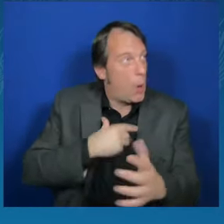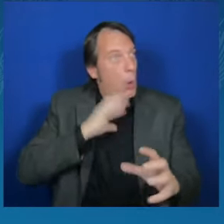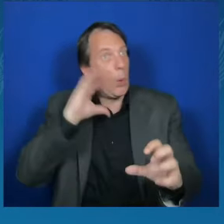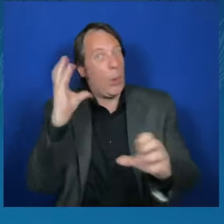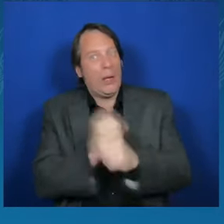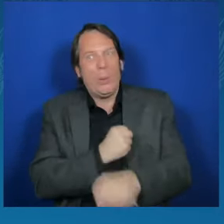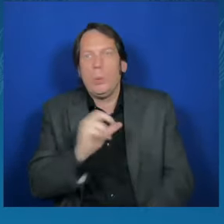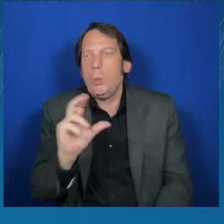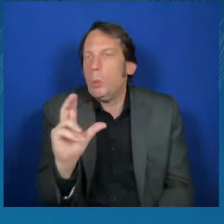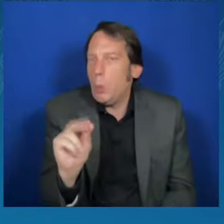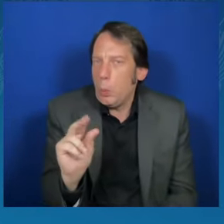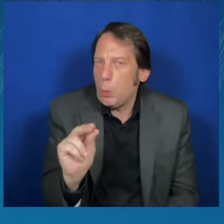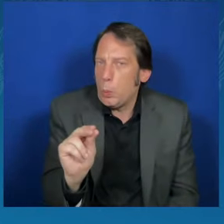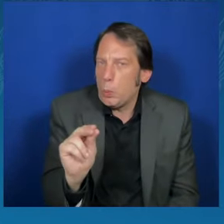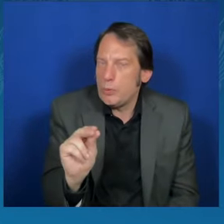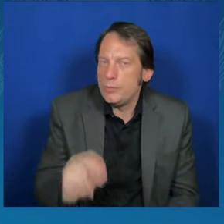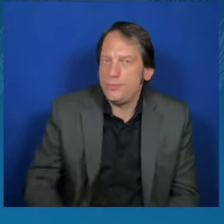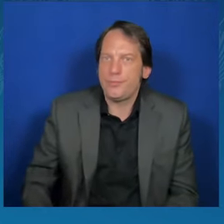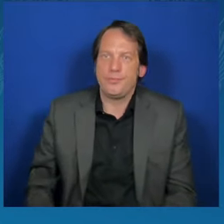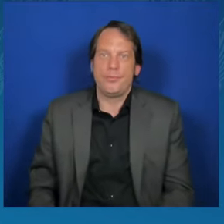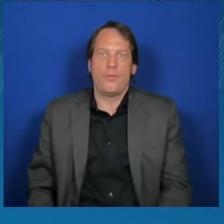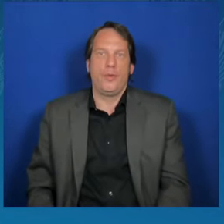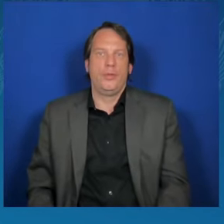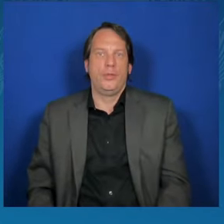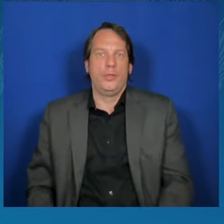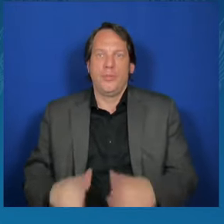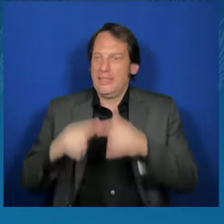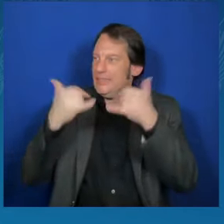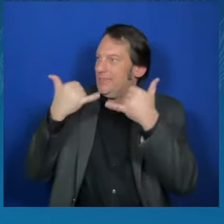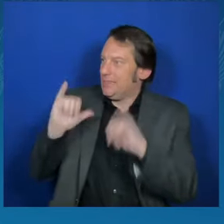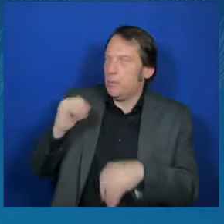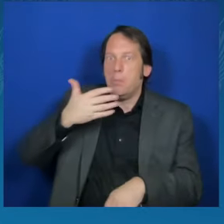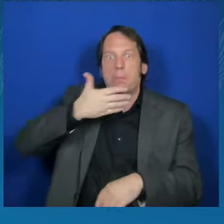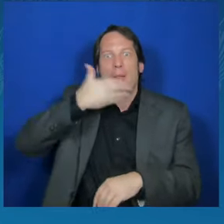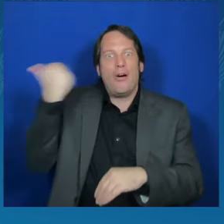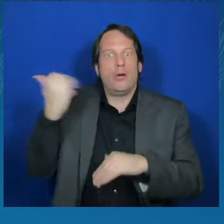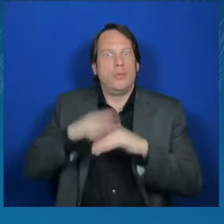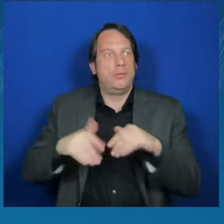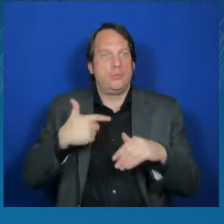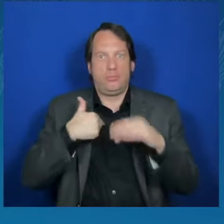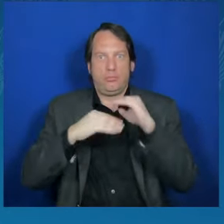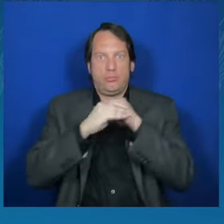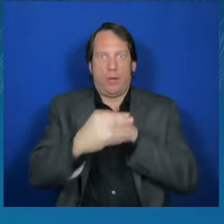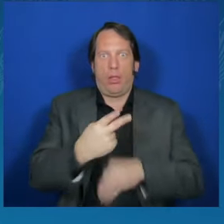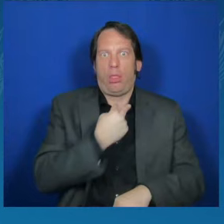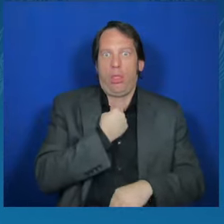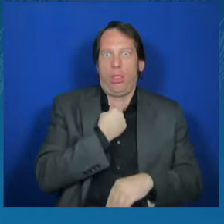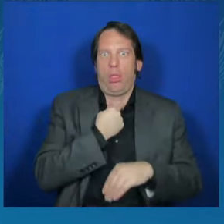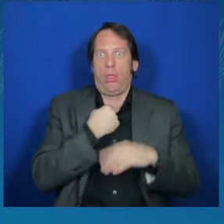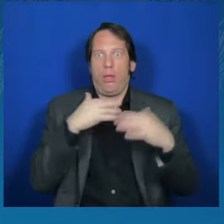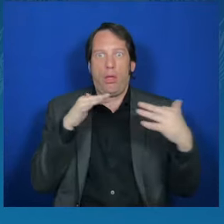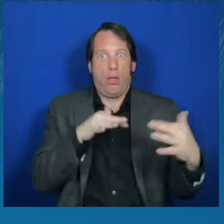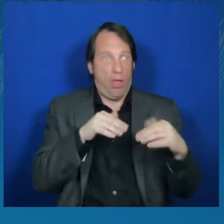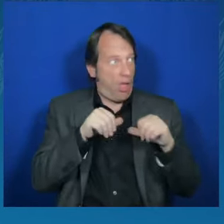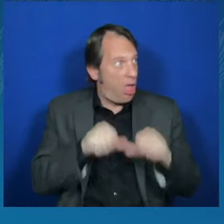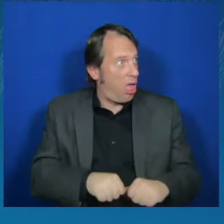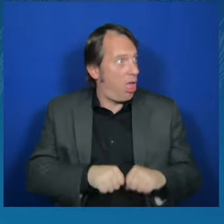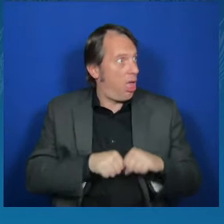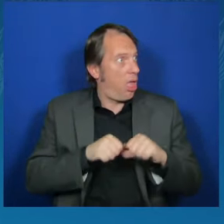better than stagnation on the battlefield. Do I believe that this is a betrayal? No.